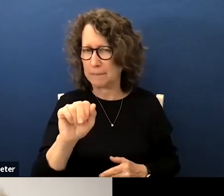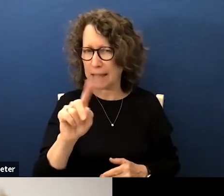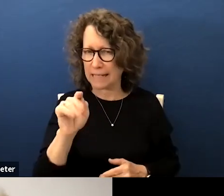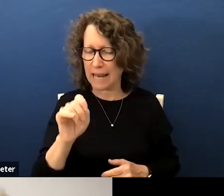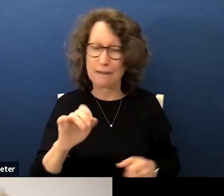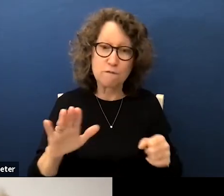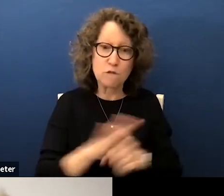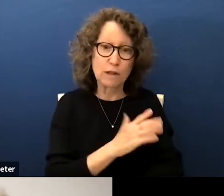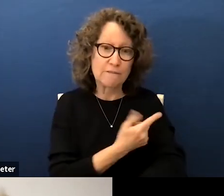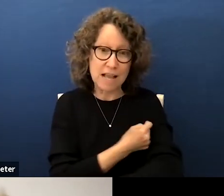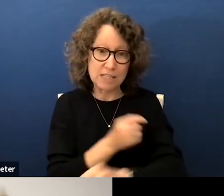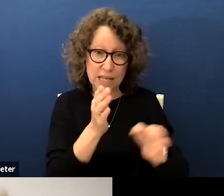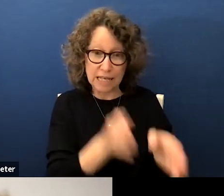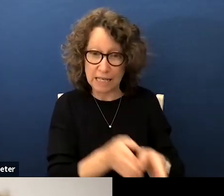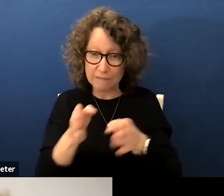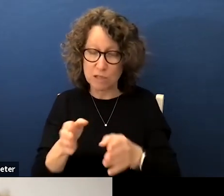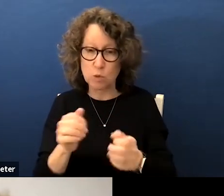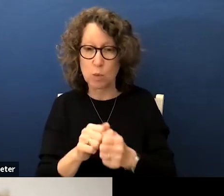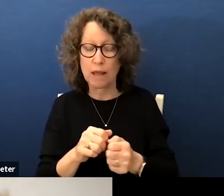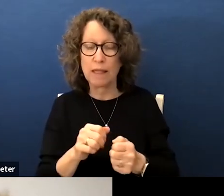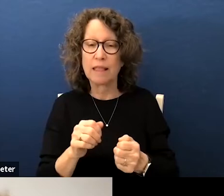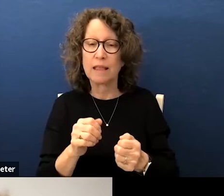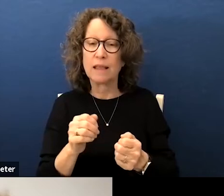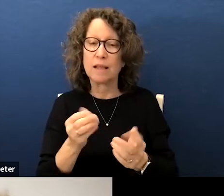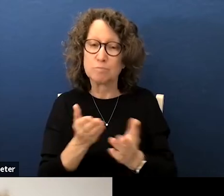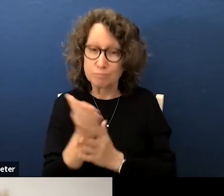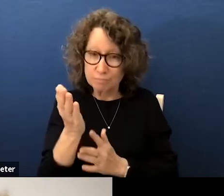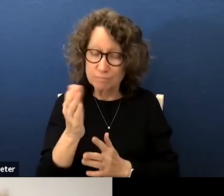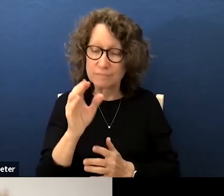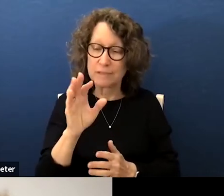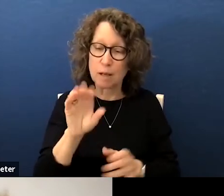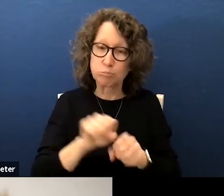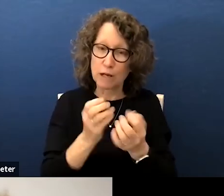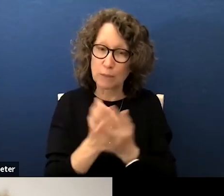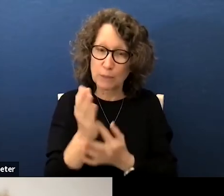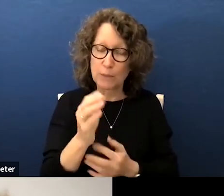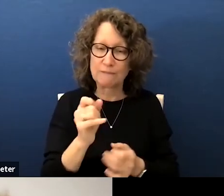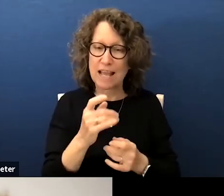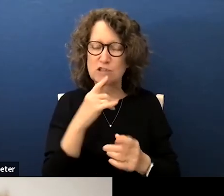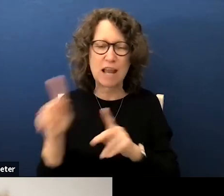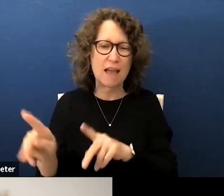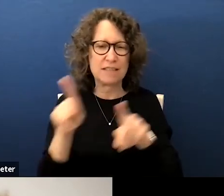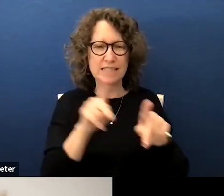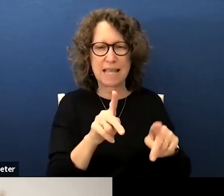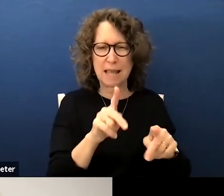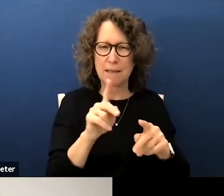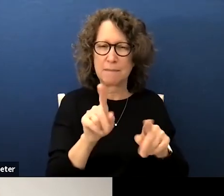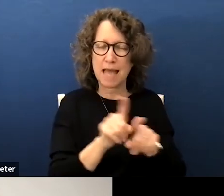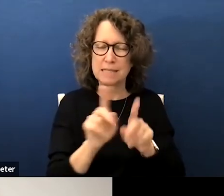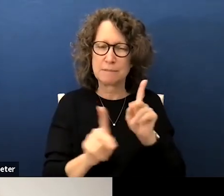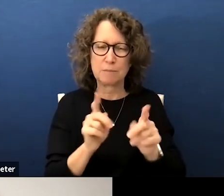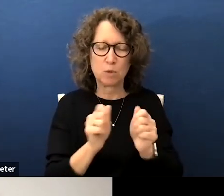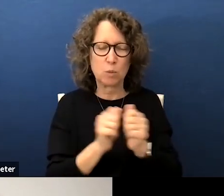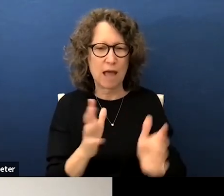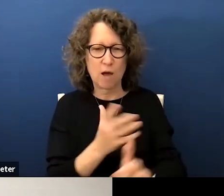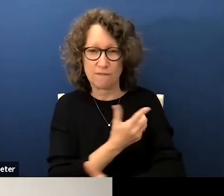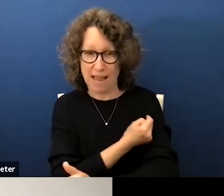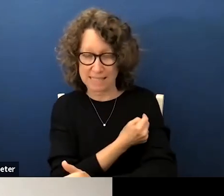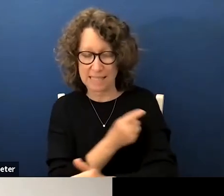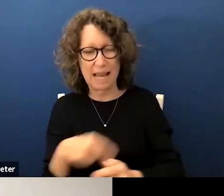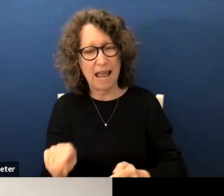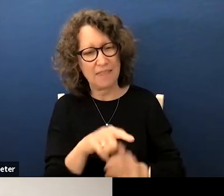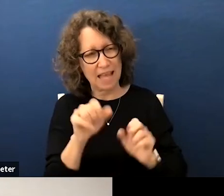fully vaccinated individuals with breakthrough infections have peak viral loads similar to unvaccinated cases and can